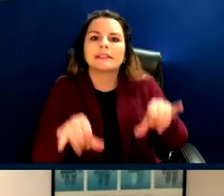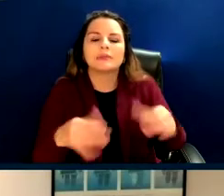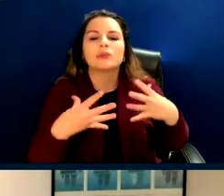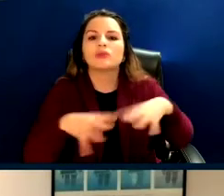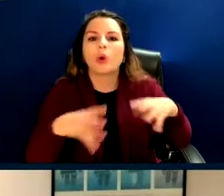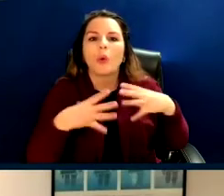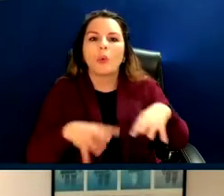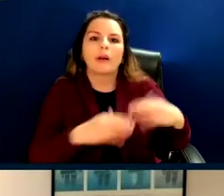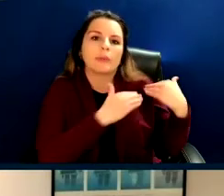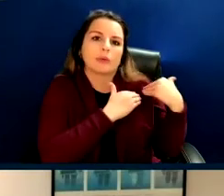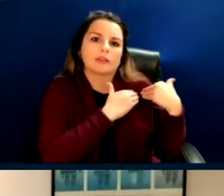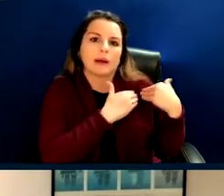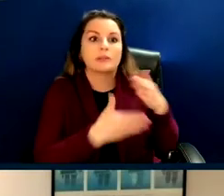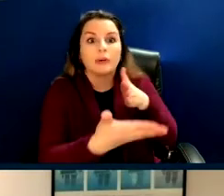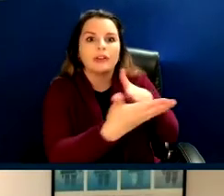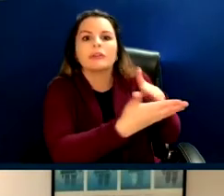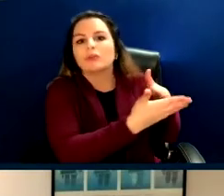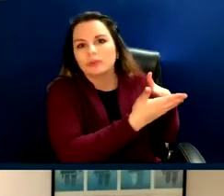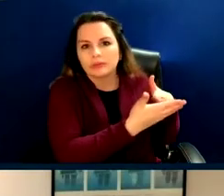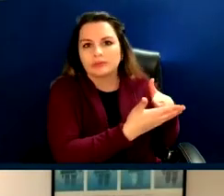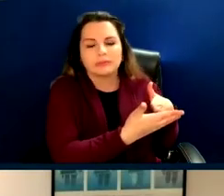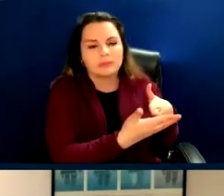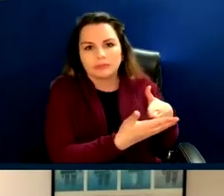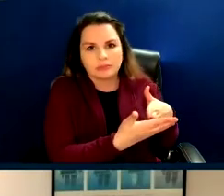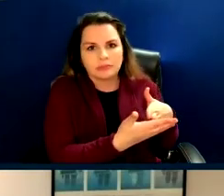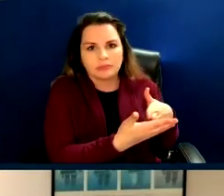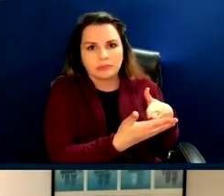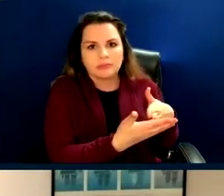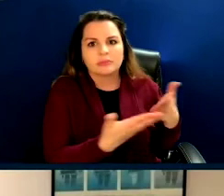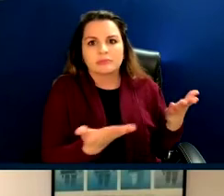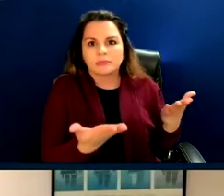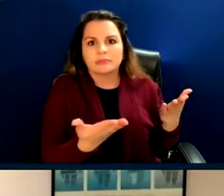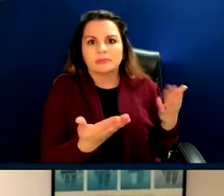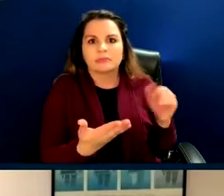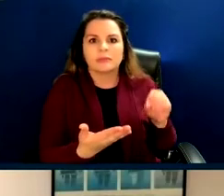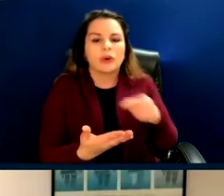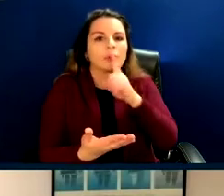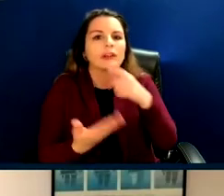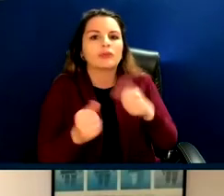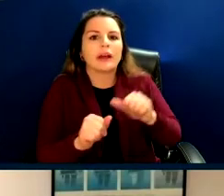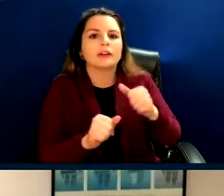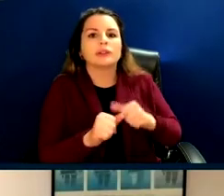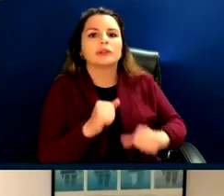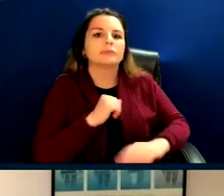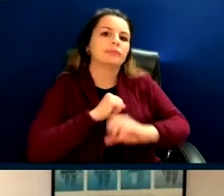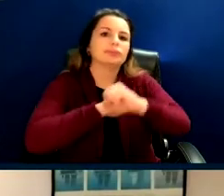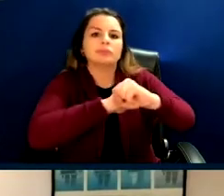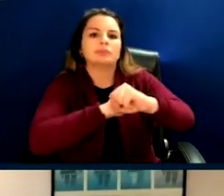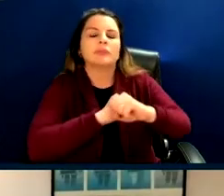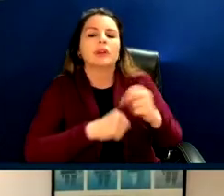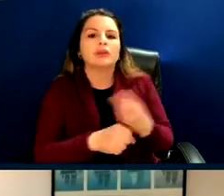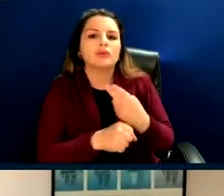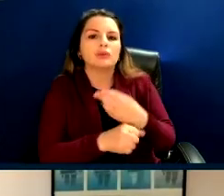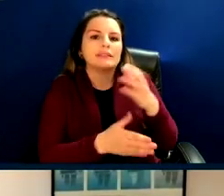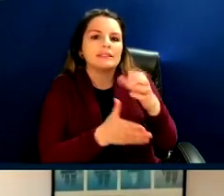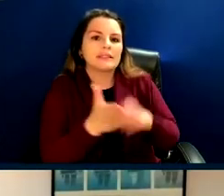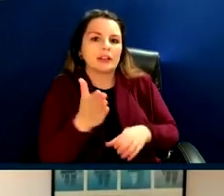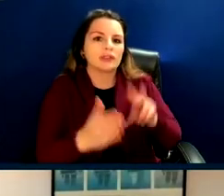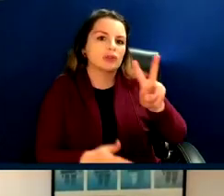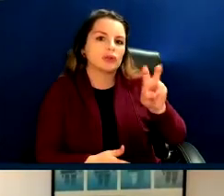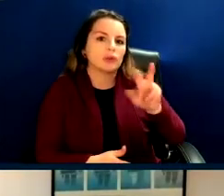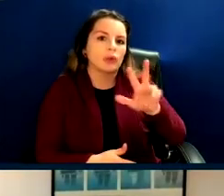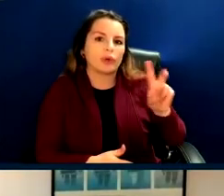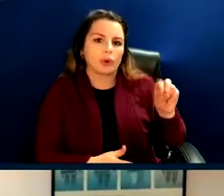for the kind of content that moves through their platforms or propaganda and they use Section 230 to